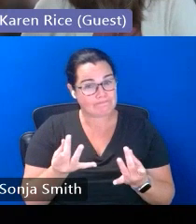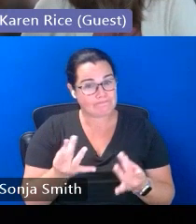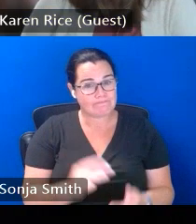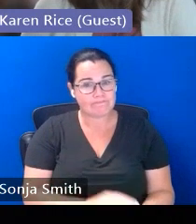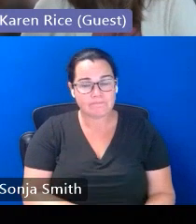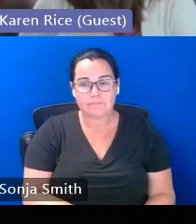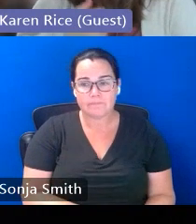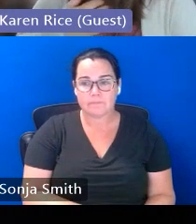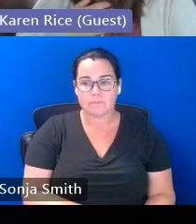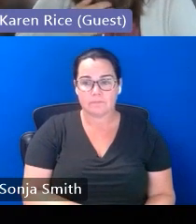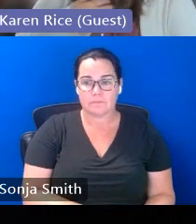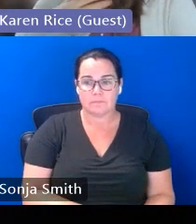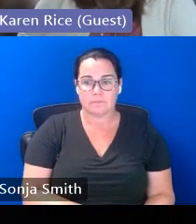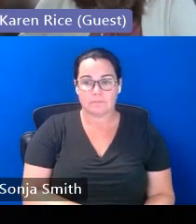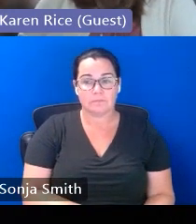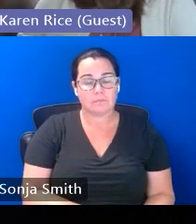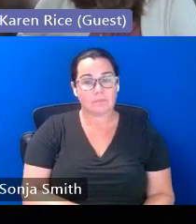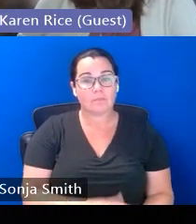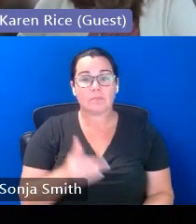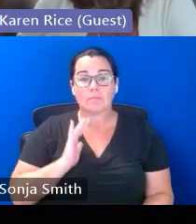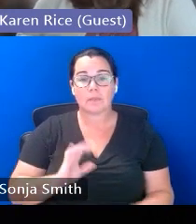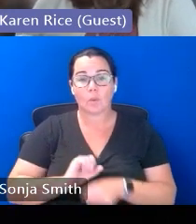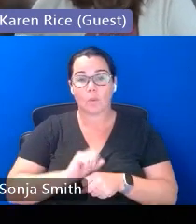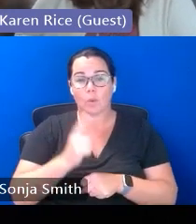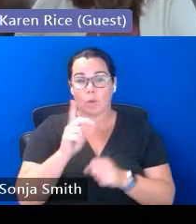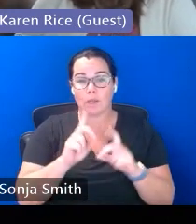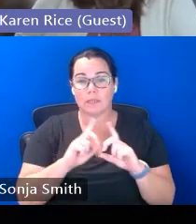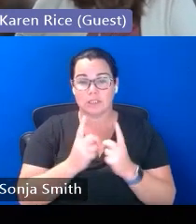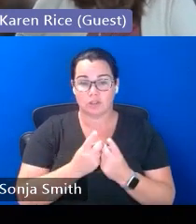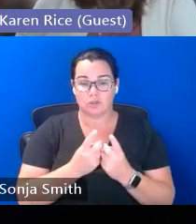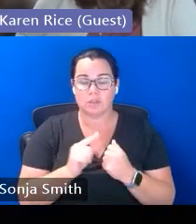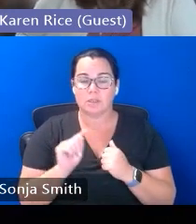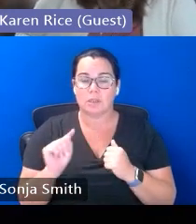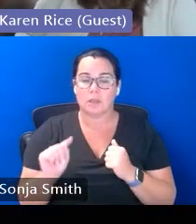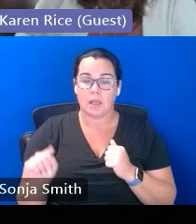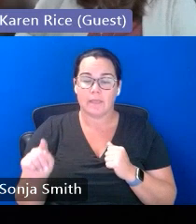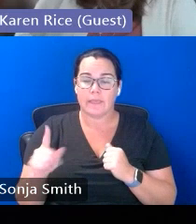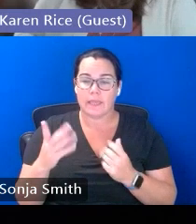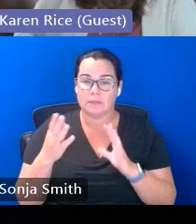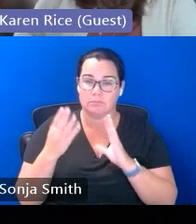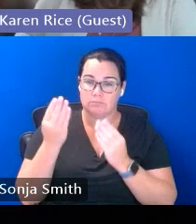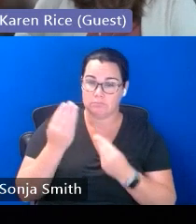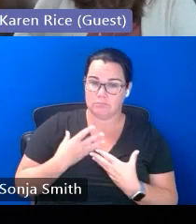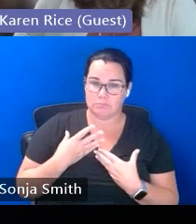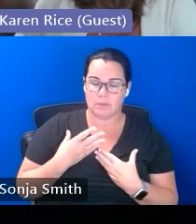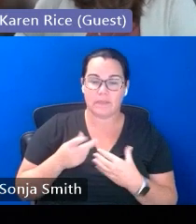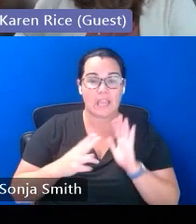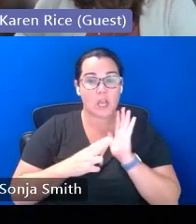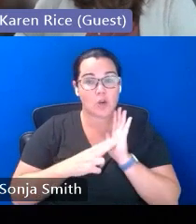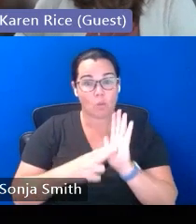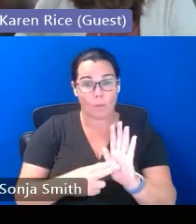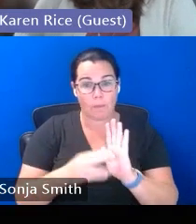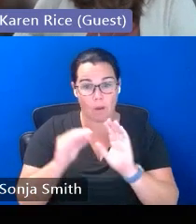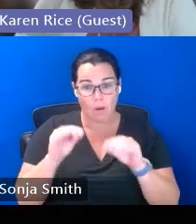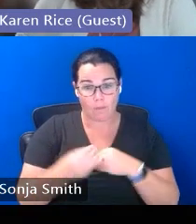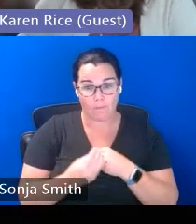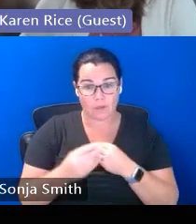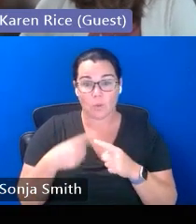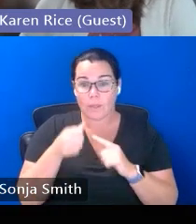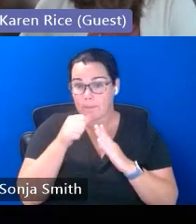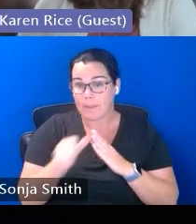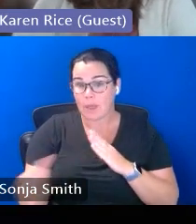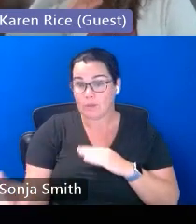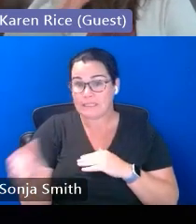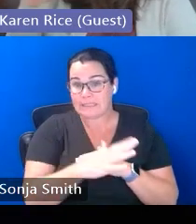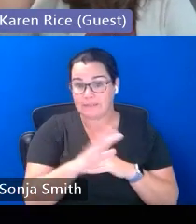when i was in a district one of the things that i heard is when our enrollment office or when our schools would send mail to families and it